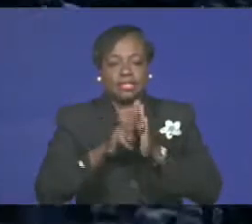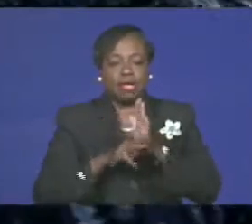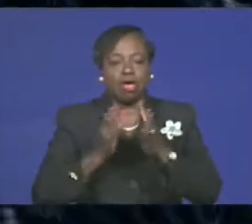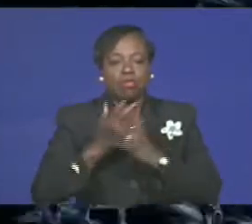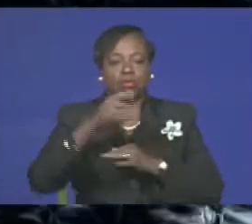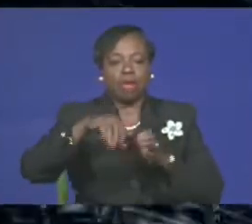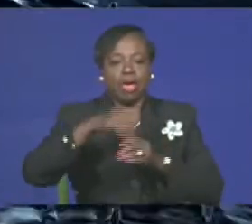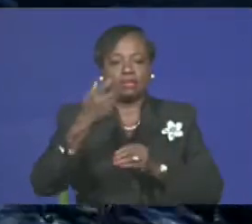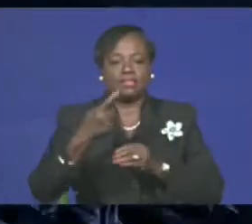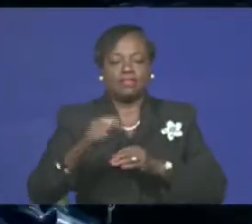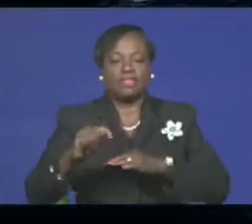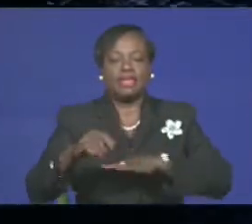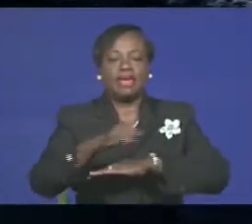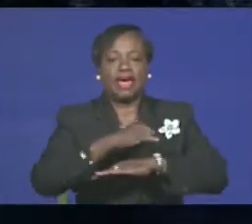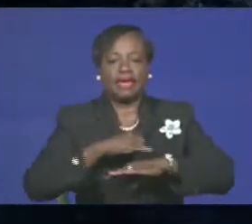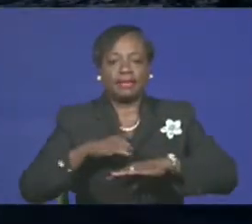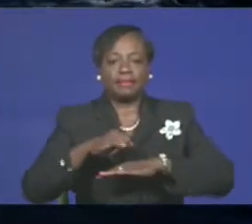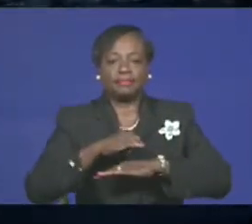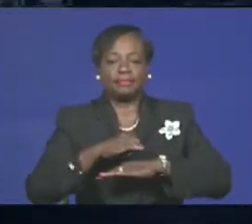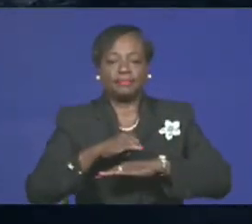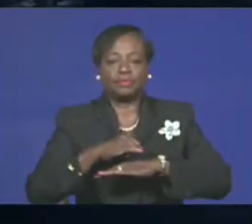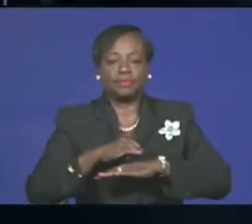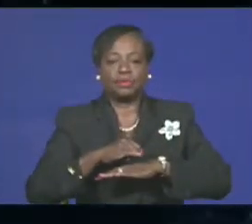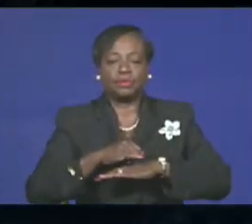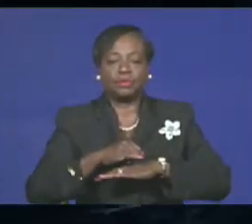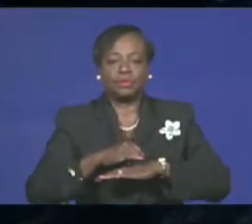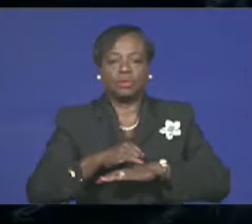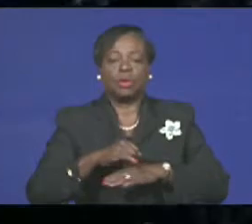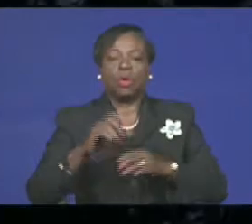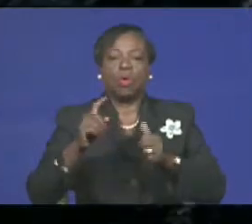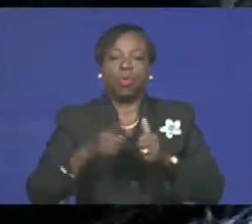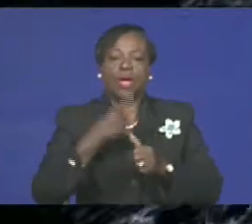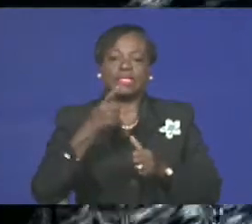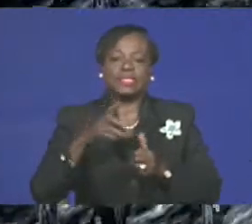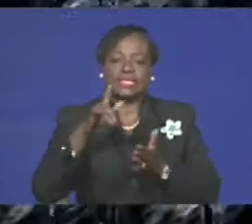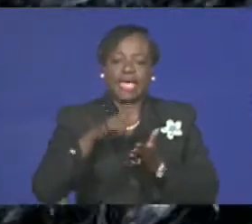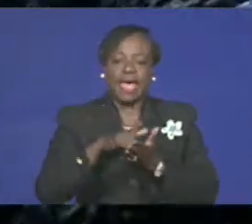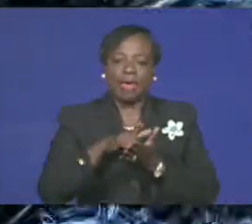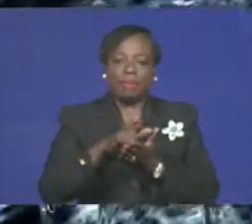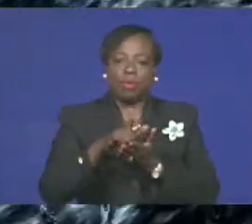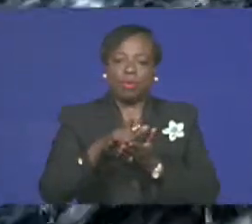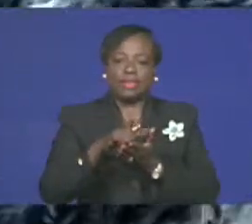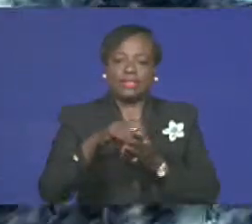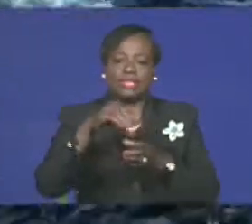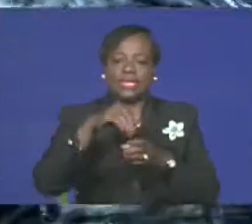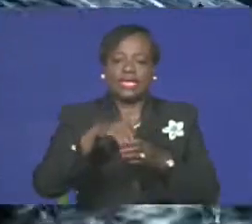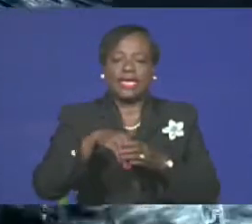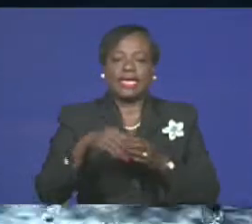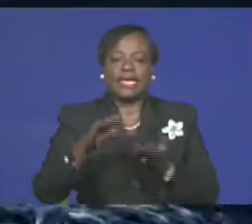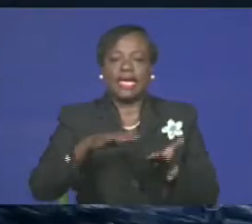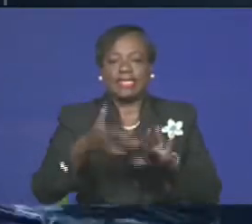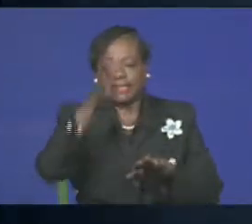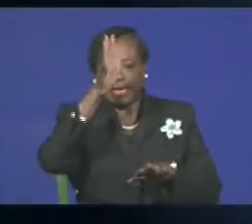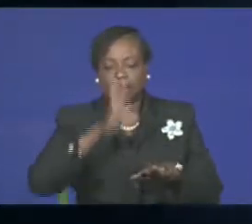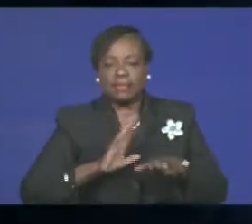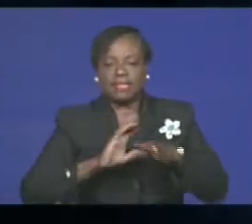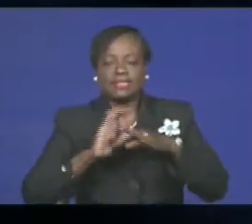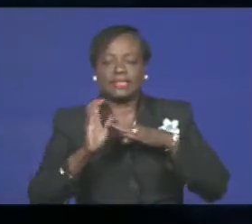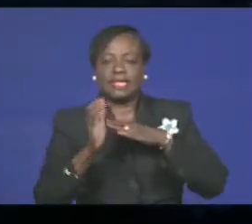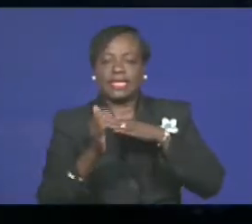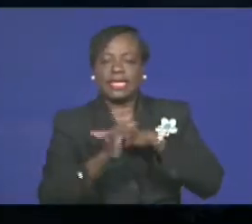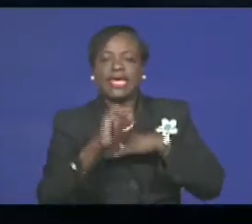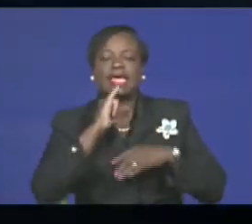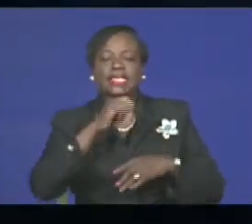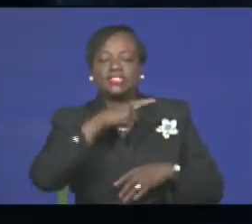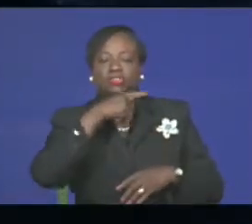I can tell you that, one, the airport at Deadman Sea produced the flood, appears to be